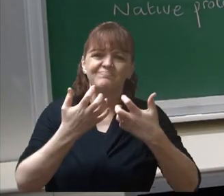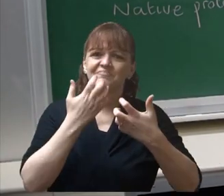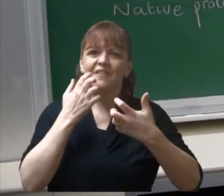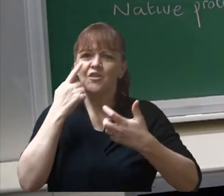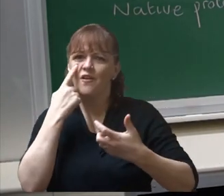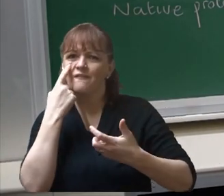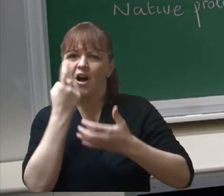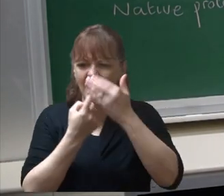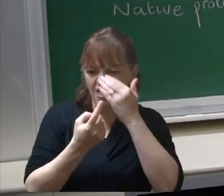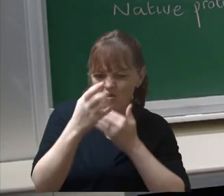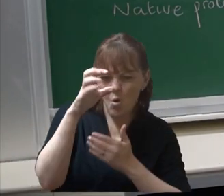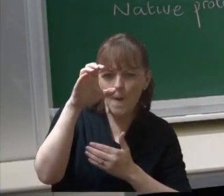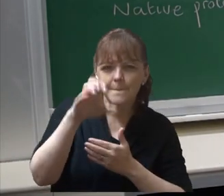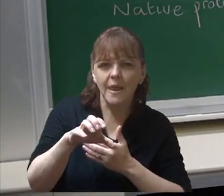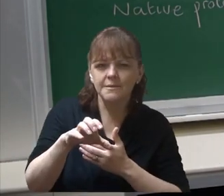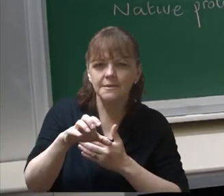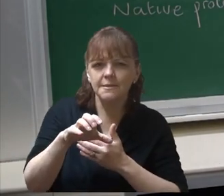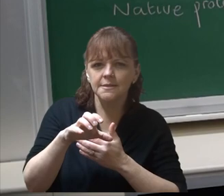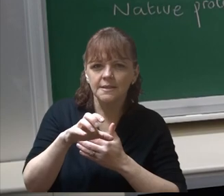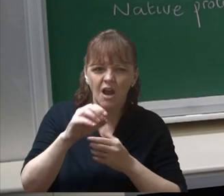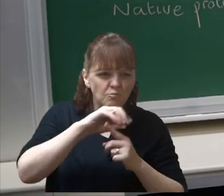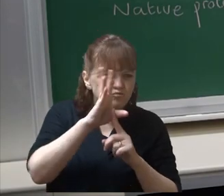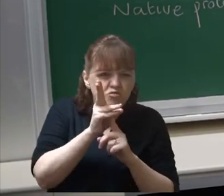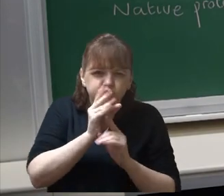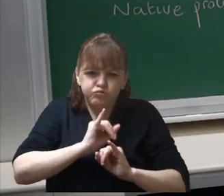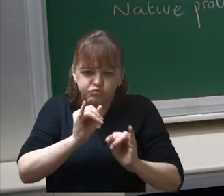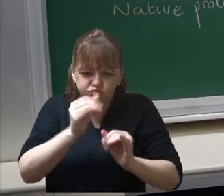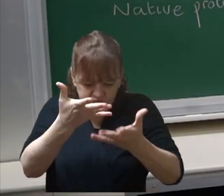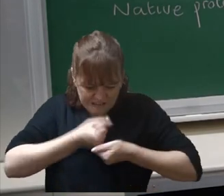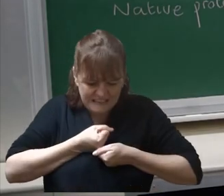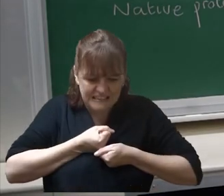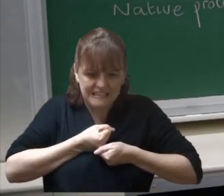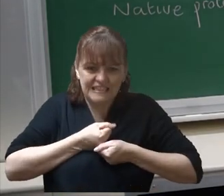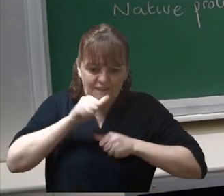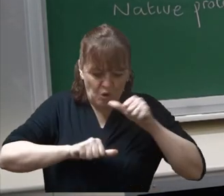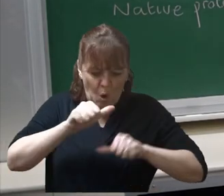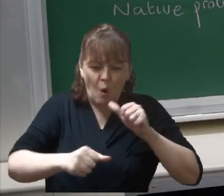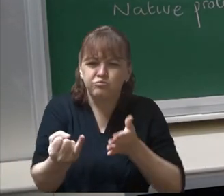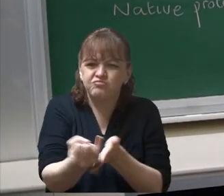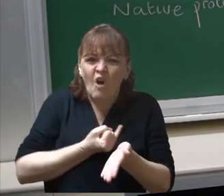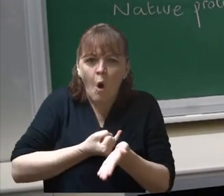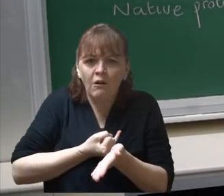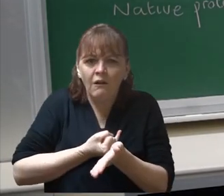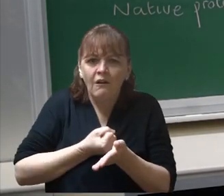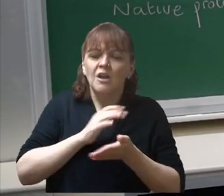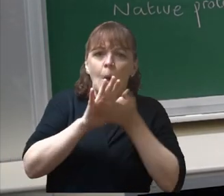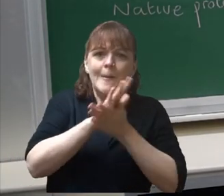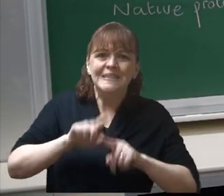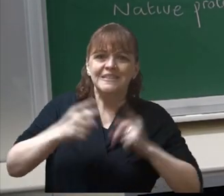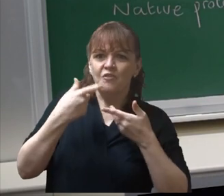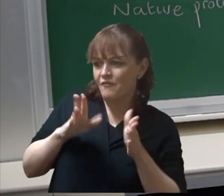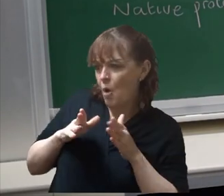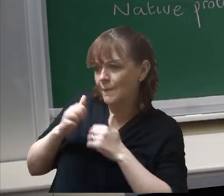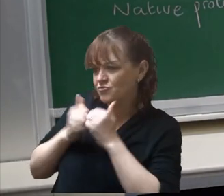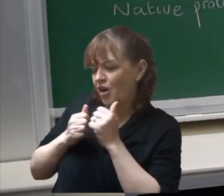place Some tiny proteins, rogues in the pack Receive the wrong code So instead of forming fantastical structures